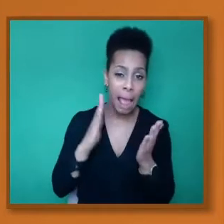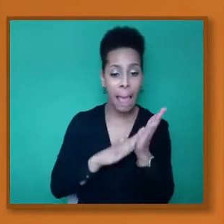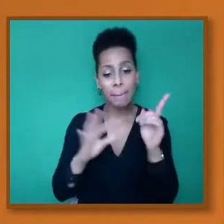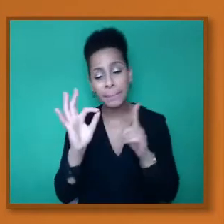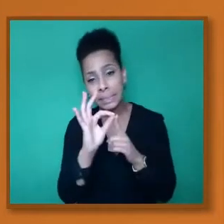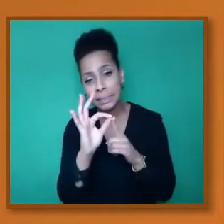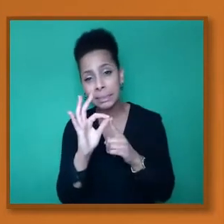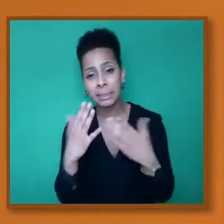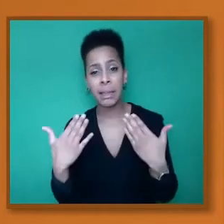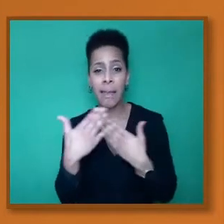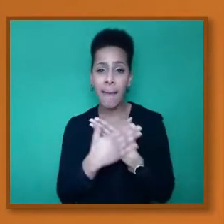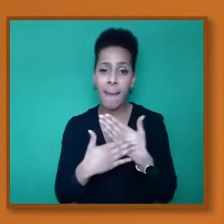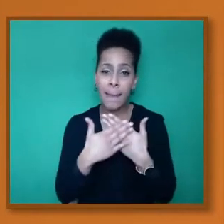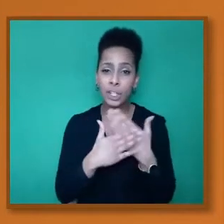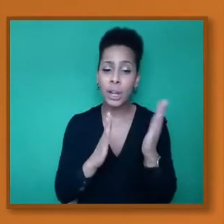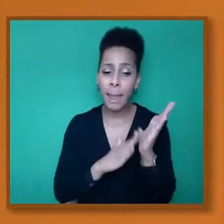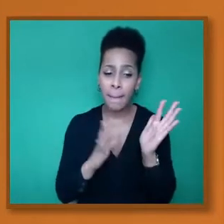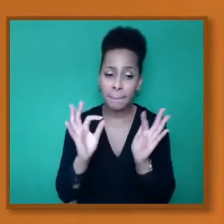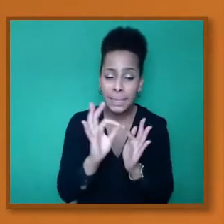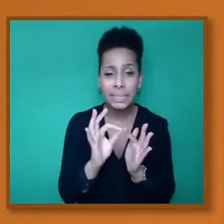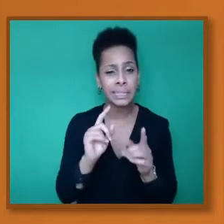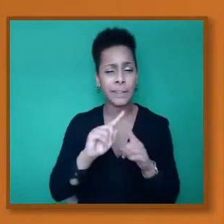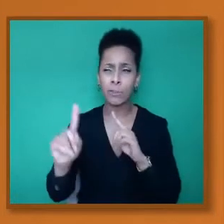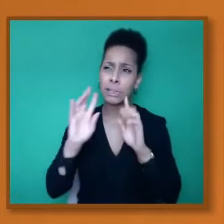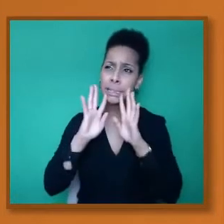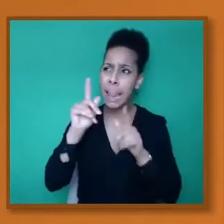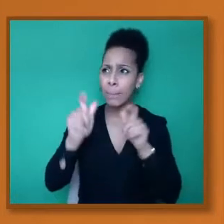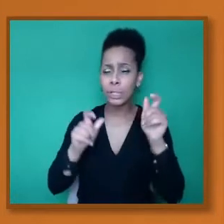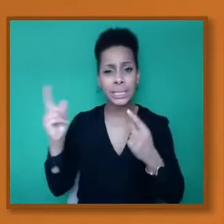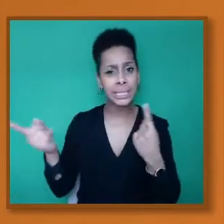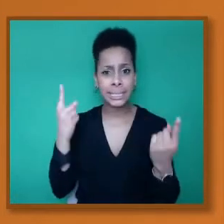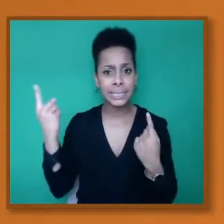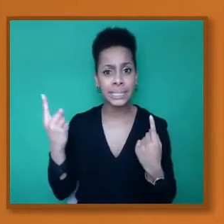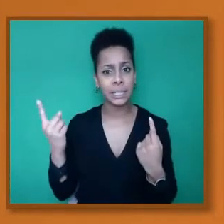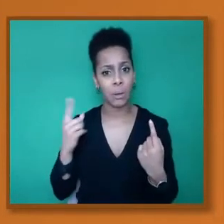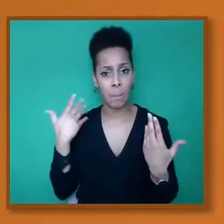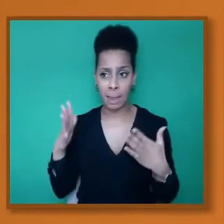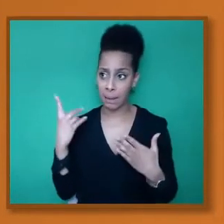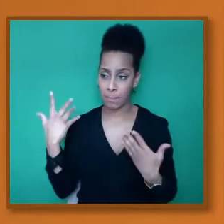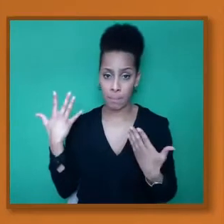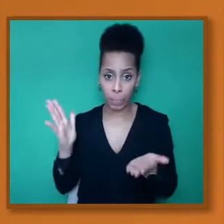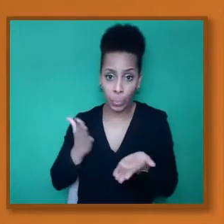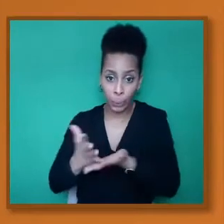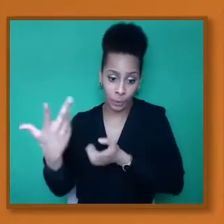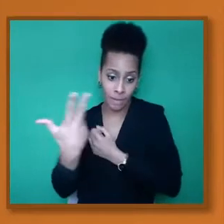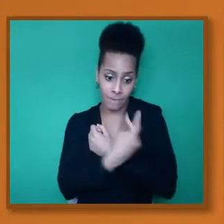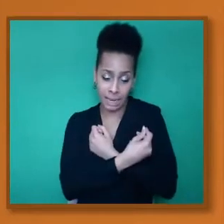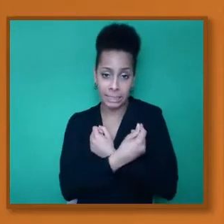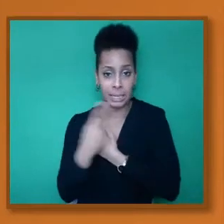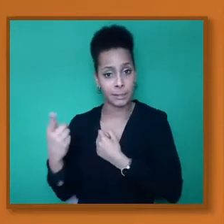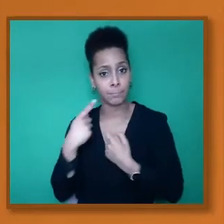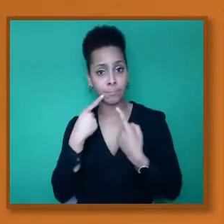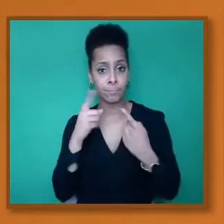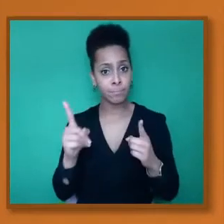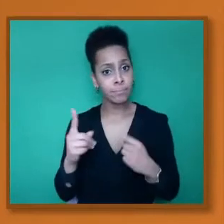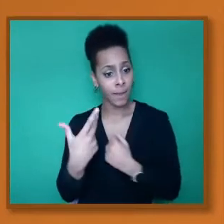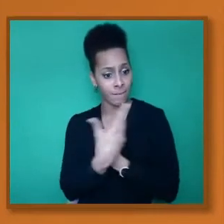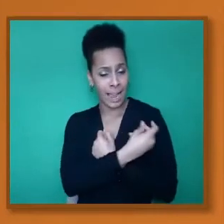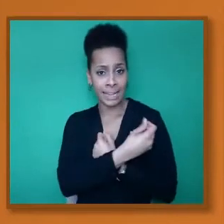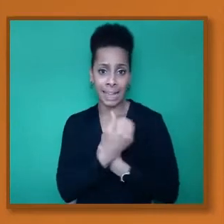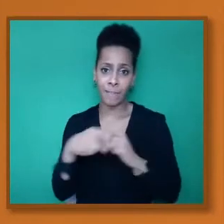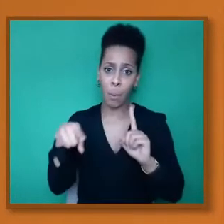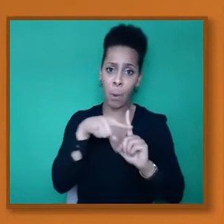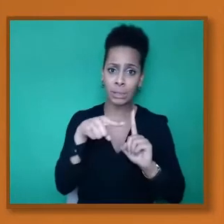should take the vaccine and why it's good to take the vaccine. We've also got Donald Palmer. I think it was just two weeks ago.